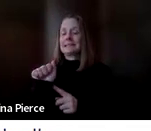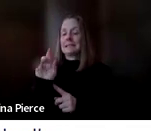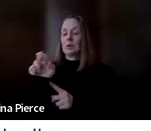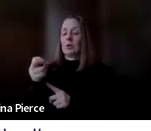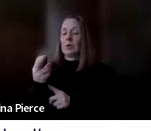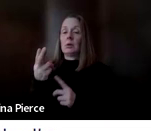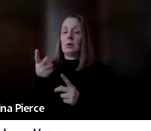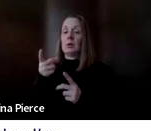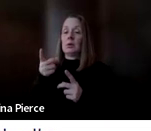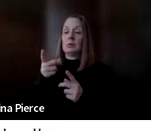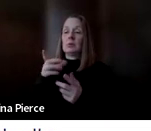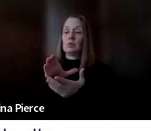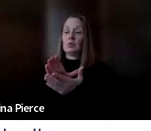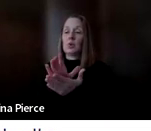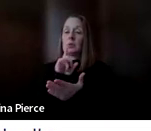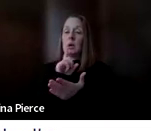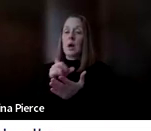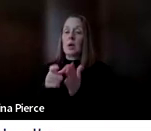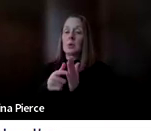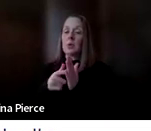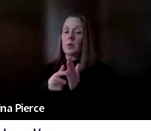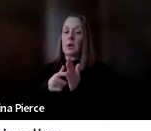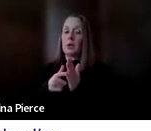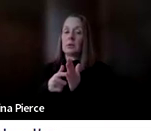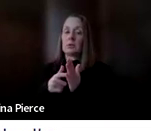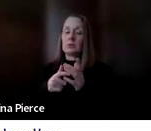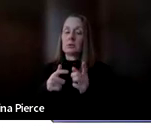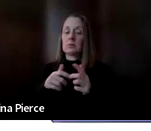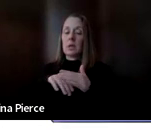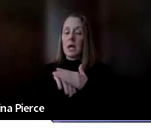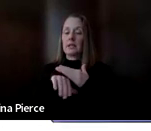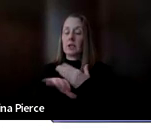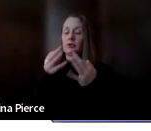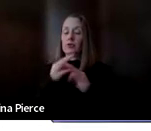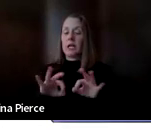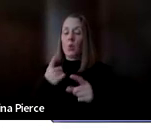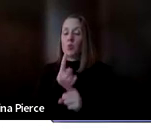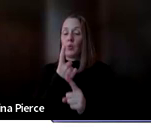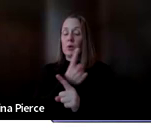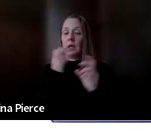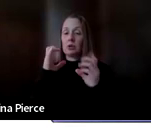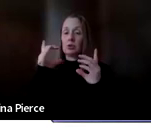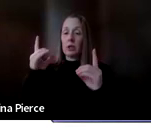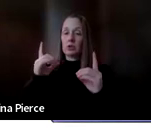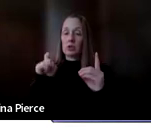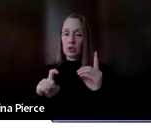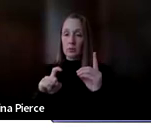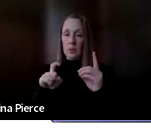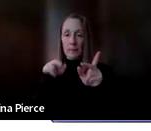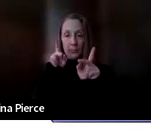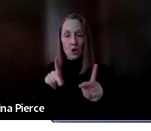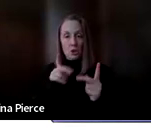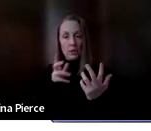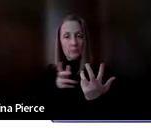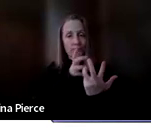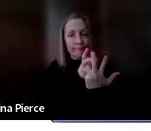access, sorry, moved on me, a free appropriate education, and it should be personalized to them. And